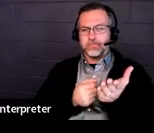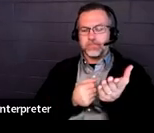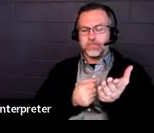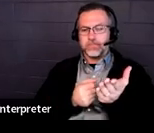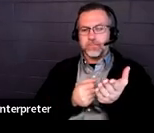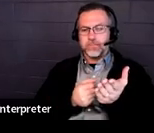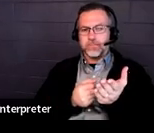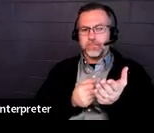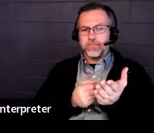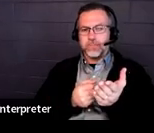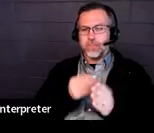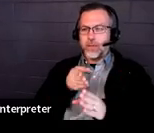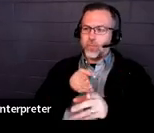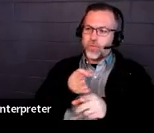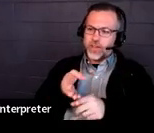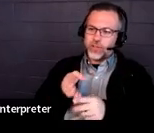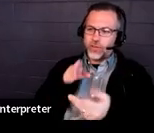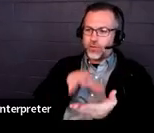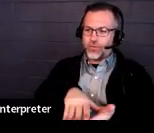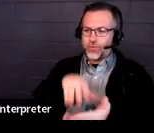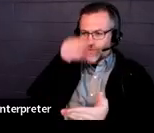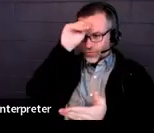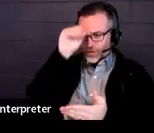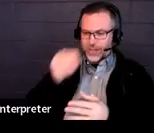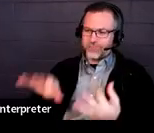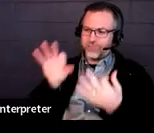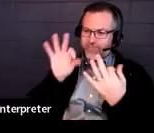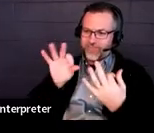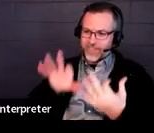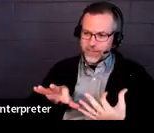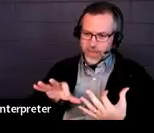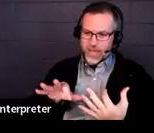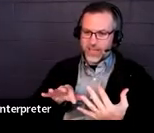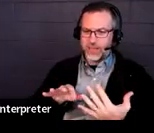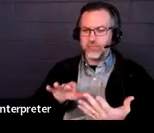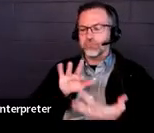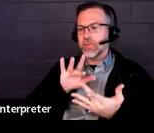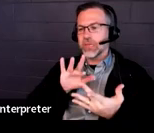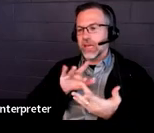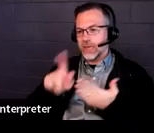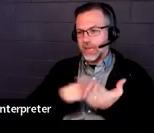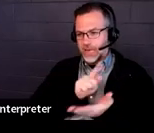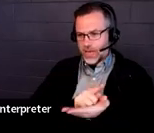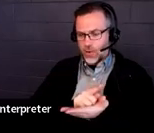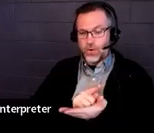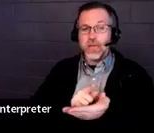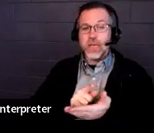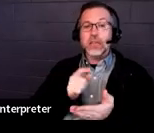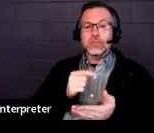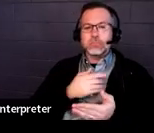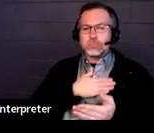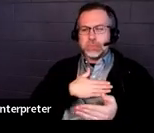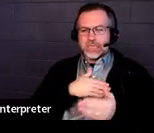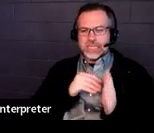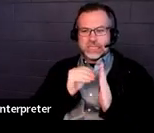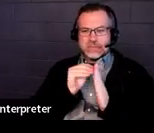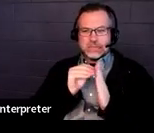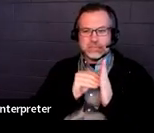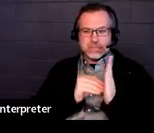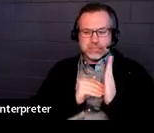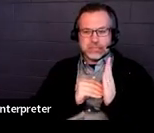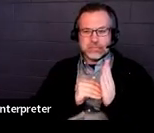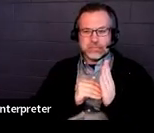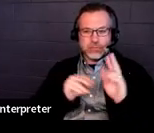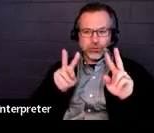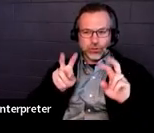learning feedback and contact hour form. So, if you fill out a few questions, we appreciate the feedback.